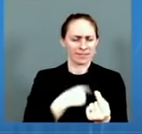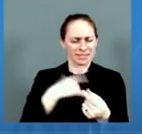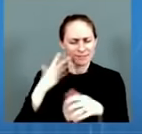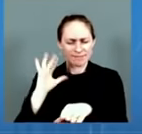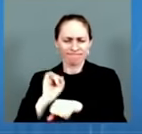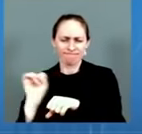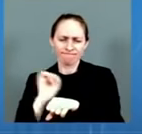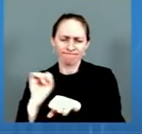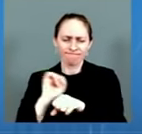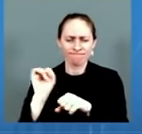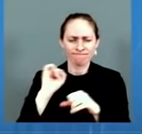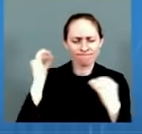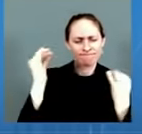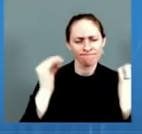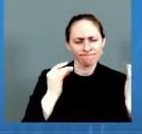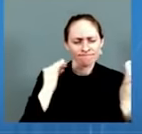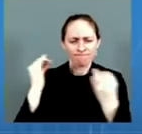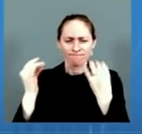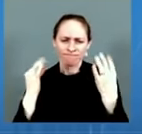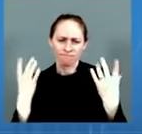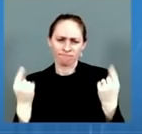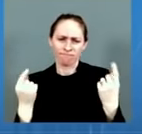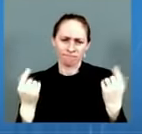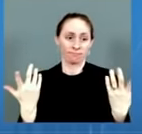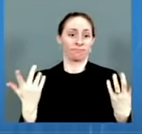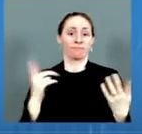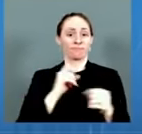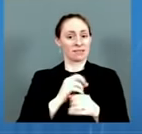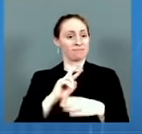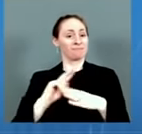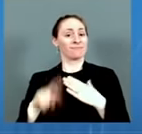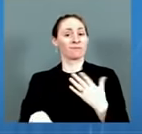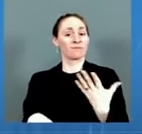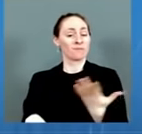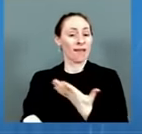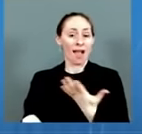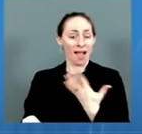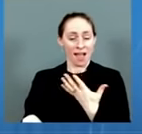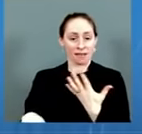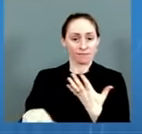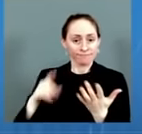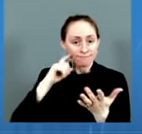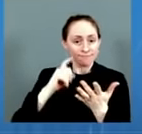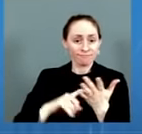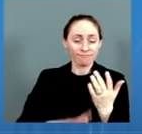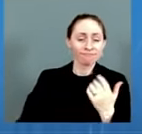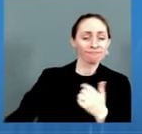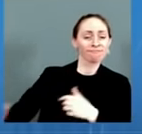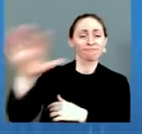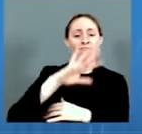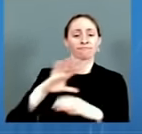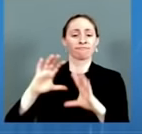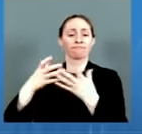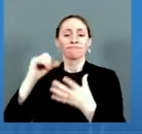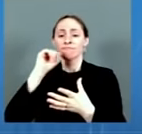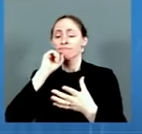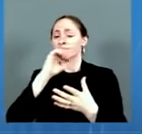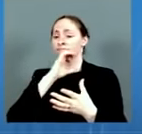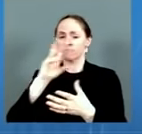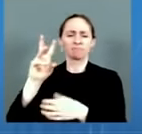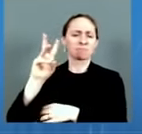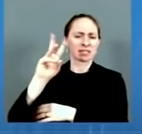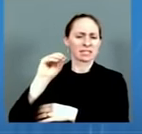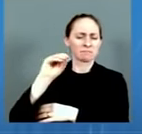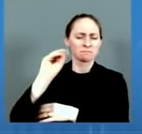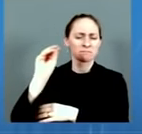percent of all eligible seniors, including 60 percent of eligible long-term care residents, those most vulnerable,